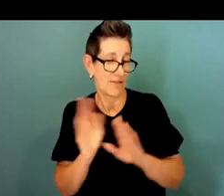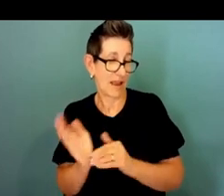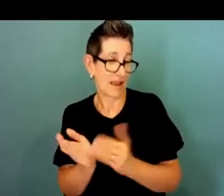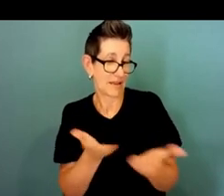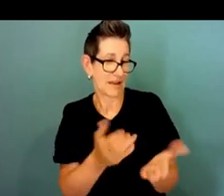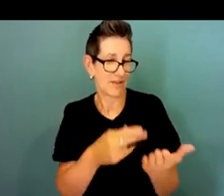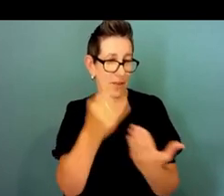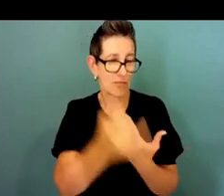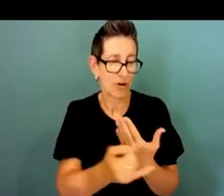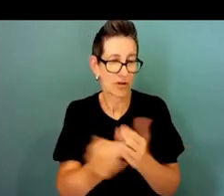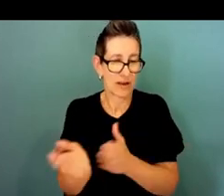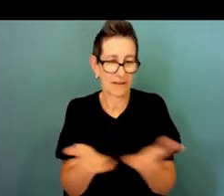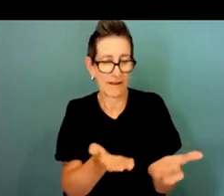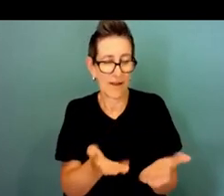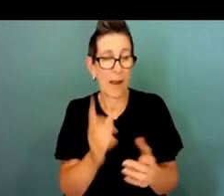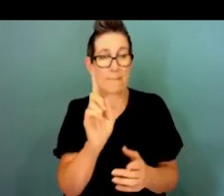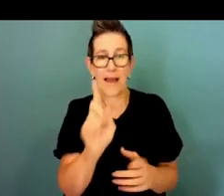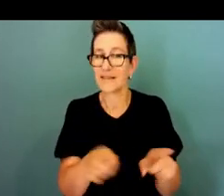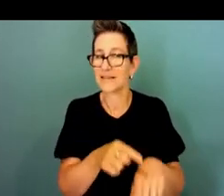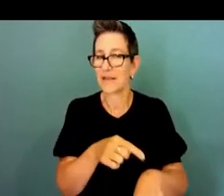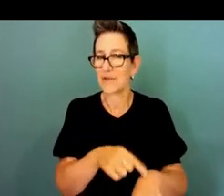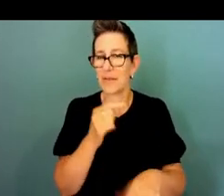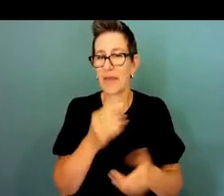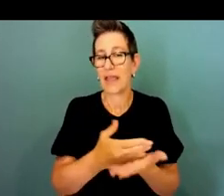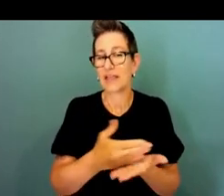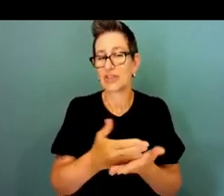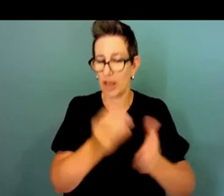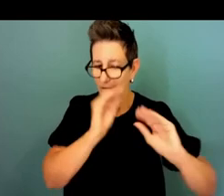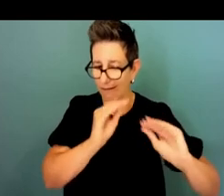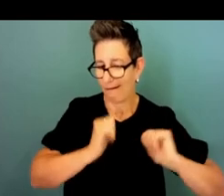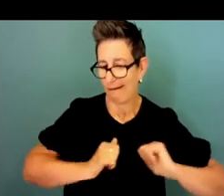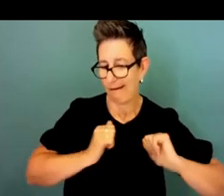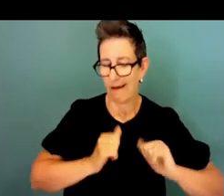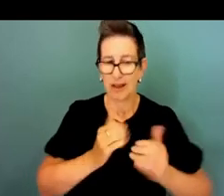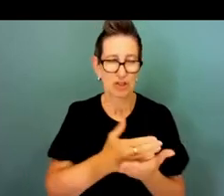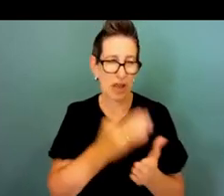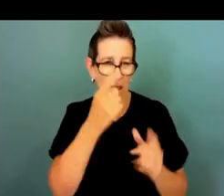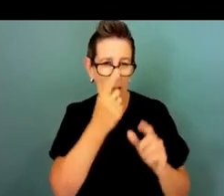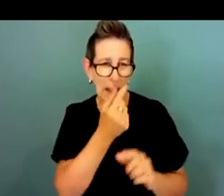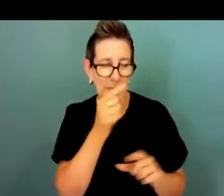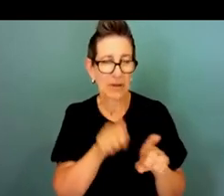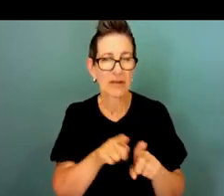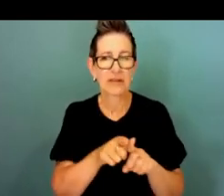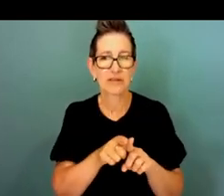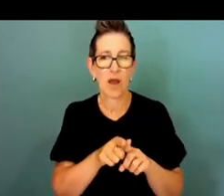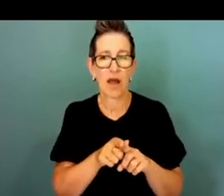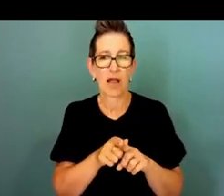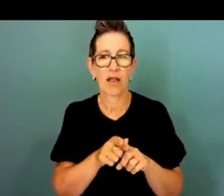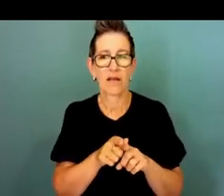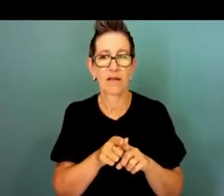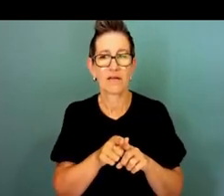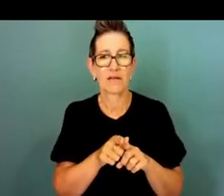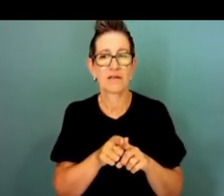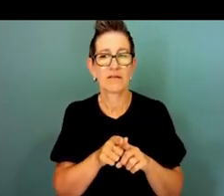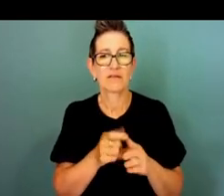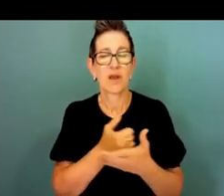and the products they also shared capability and part of the outcome of every engagement